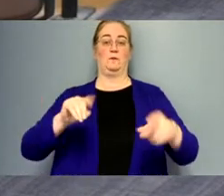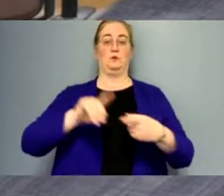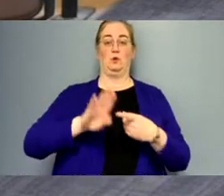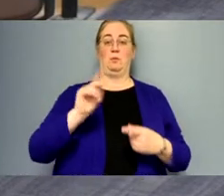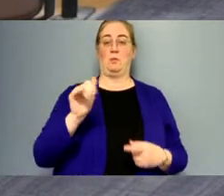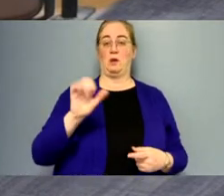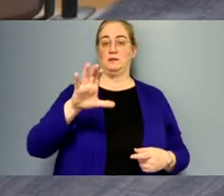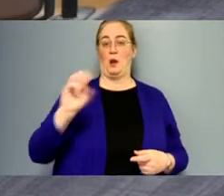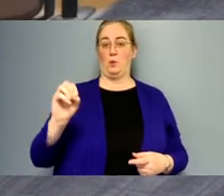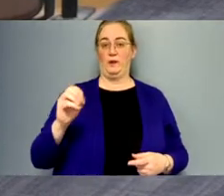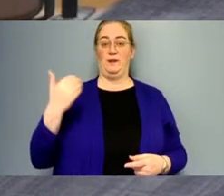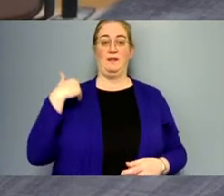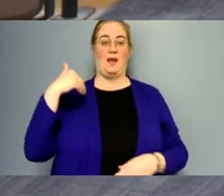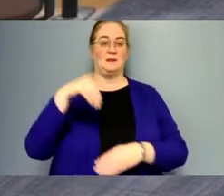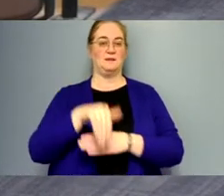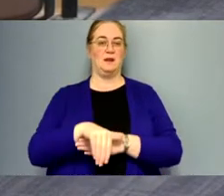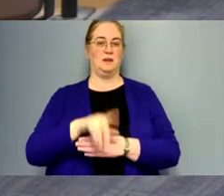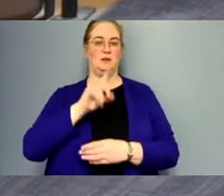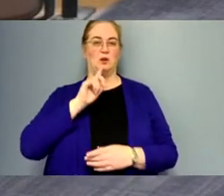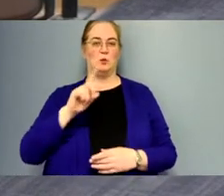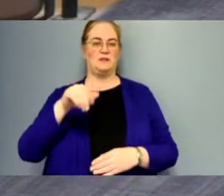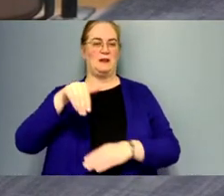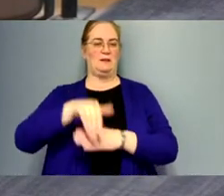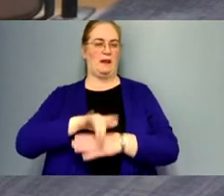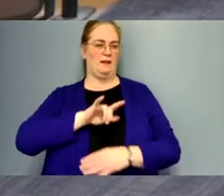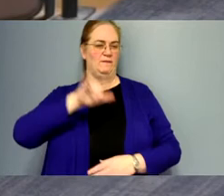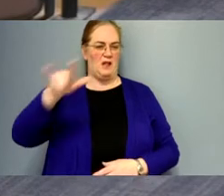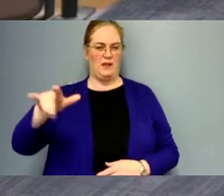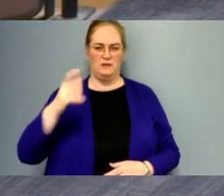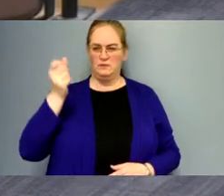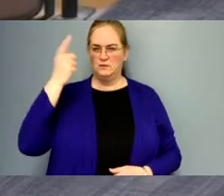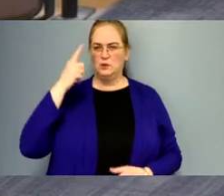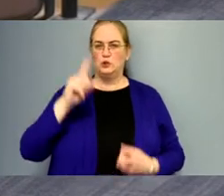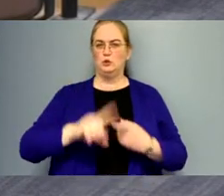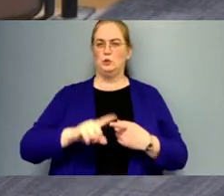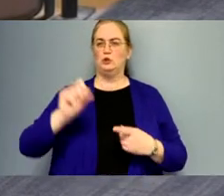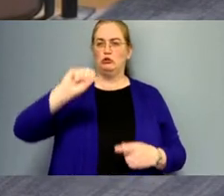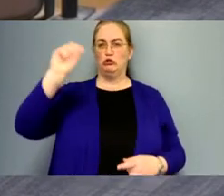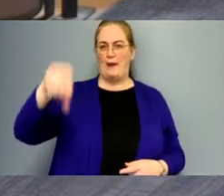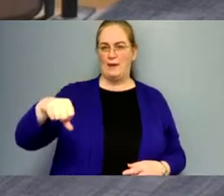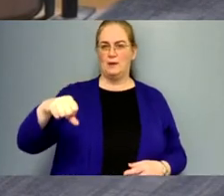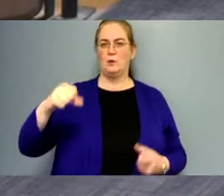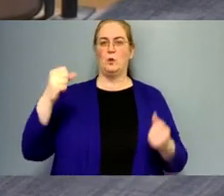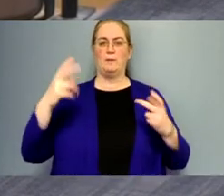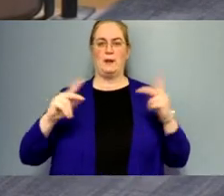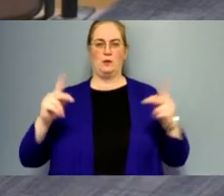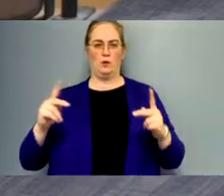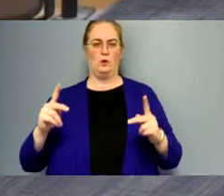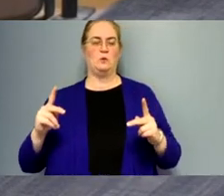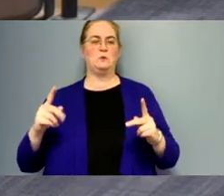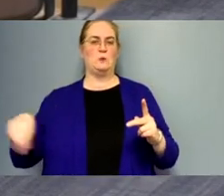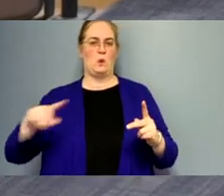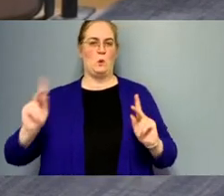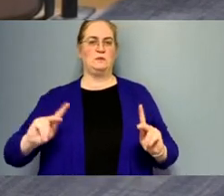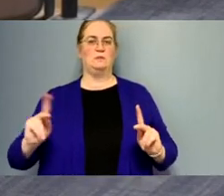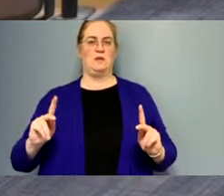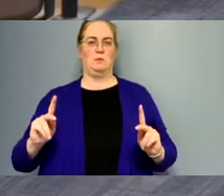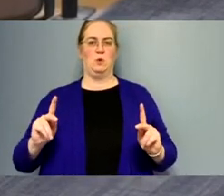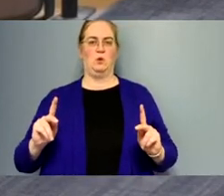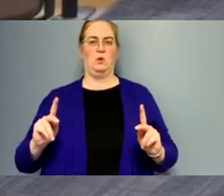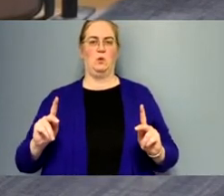there was a night flight as i understand it to scranton where many of those people were um